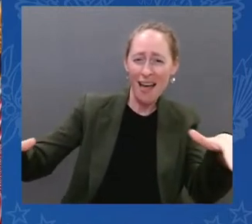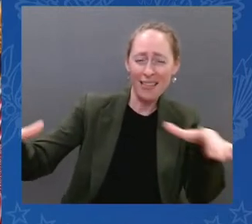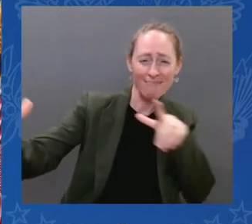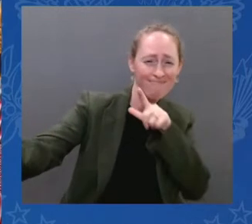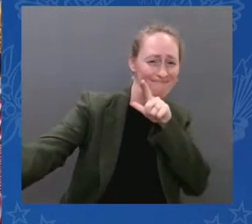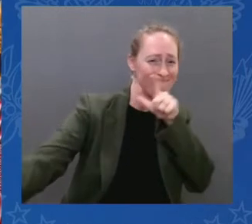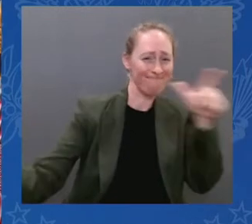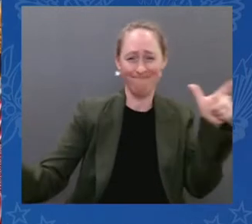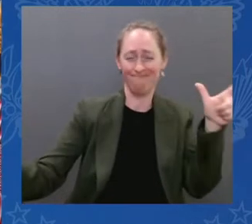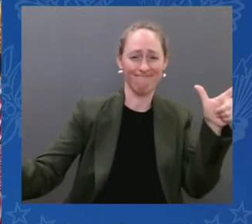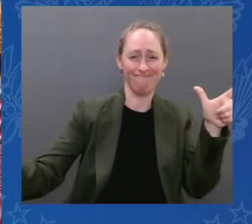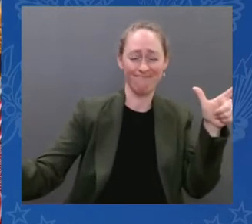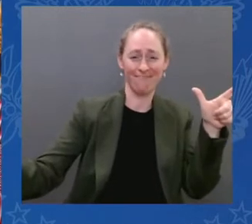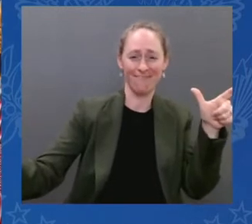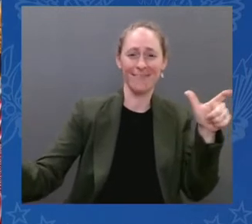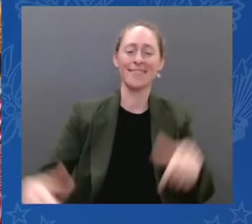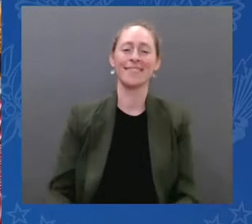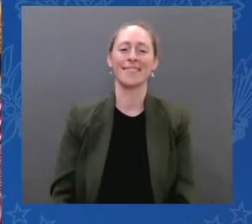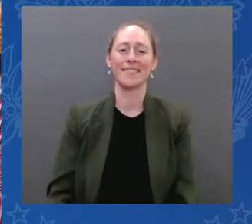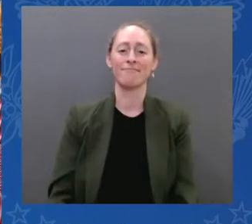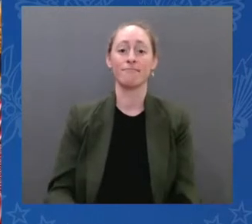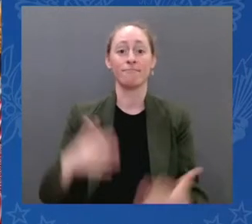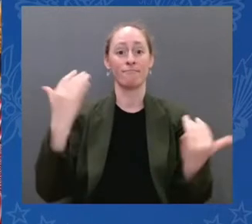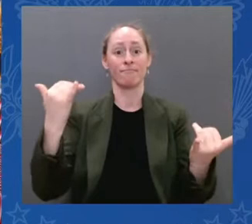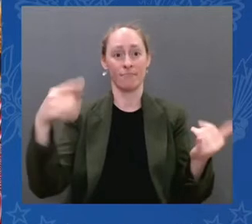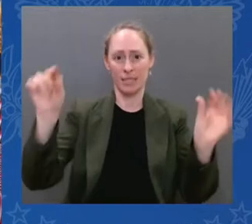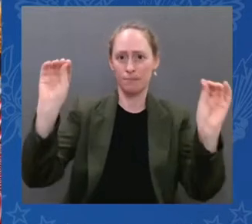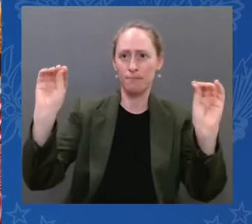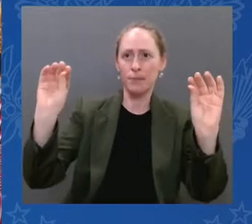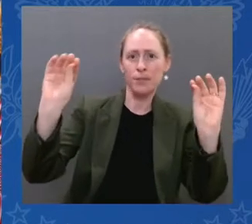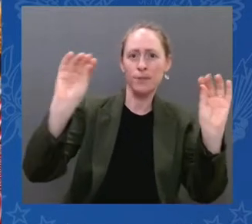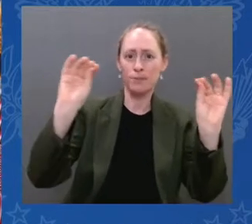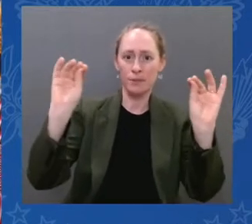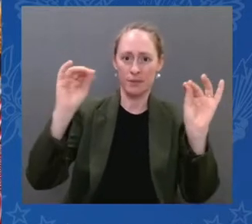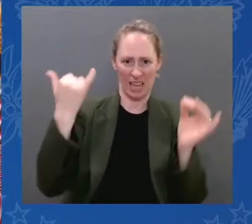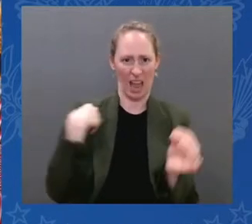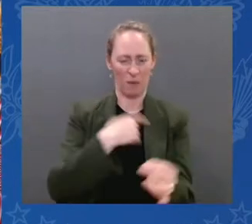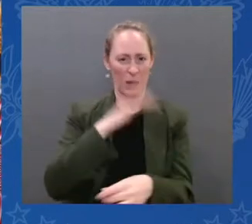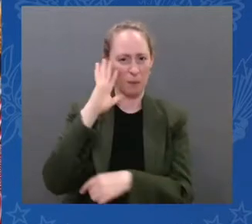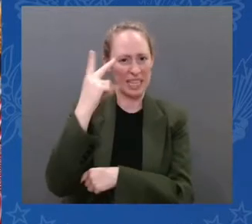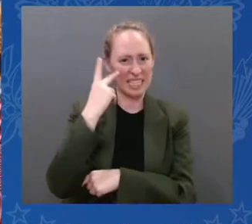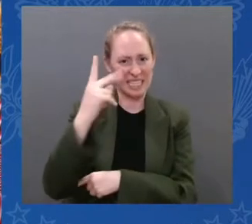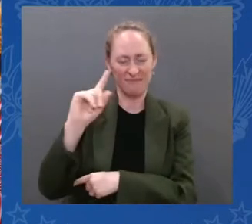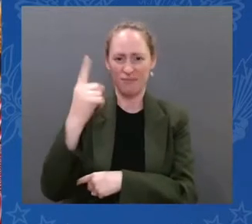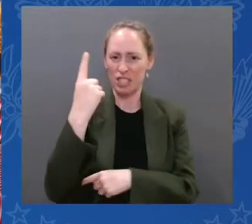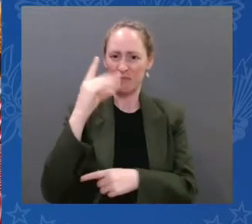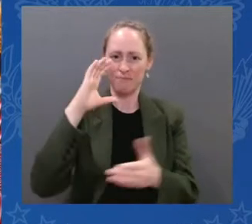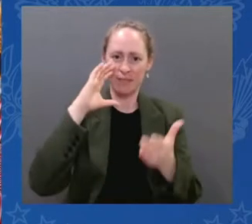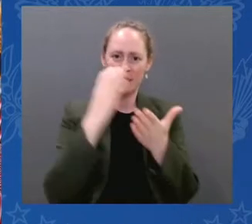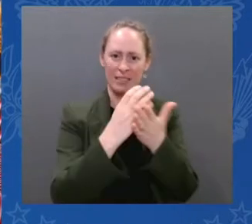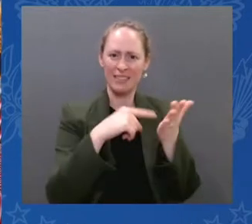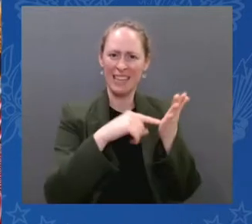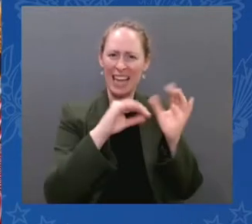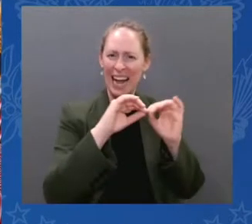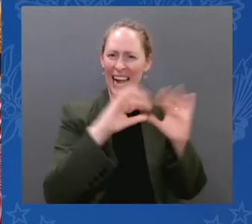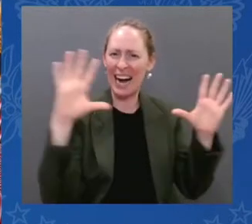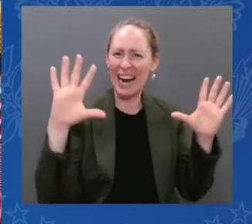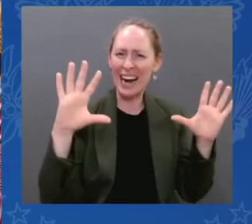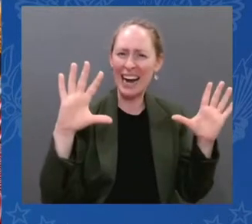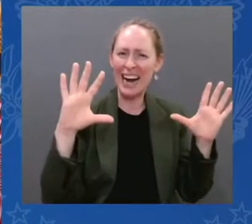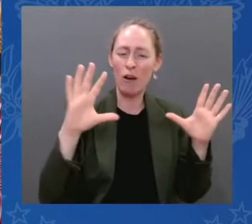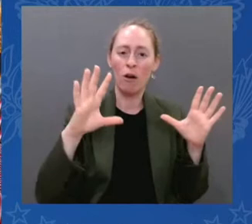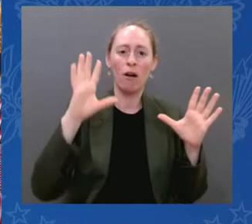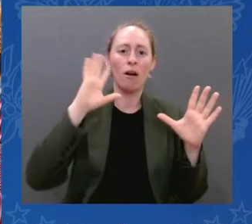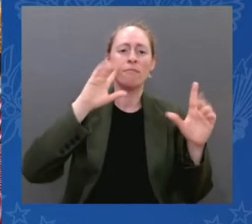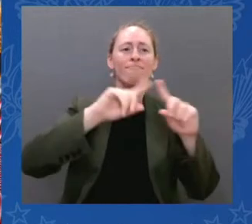worlds, orbiting stars far beyond our own. It's astounding to me when I read this and saw the first. I mean, it really is.